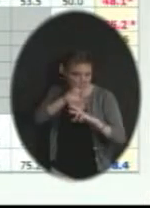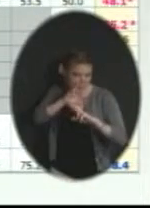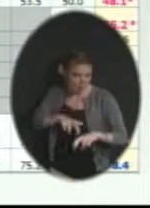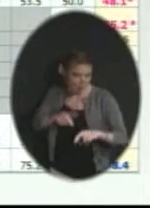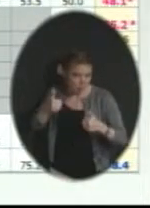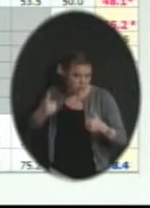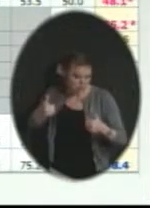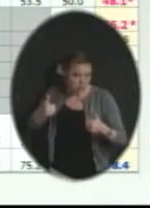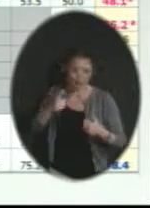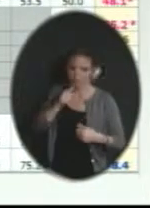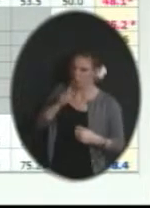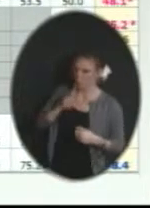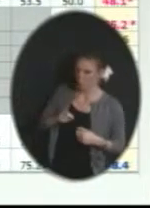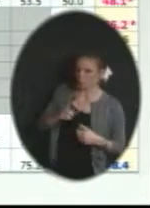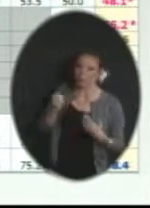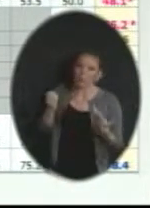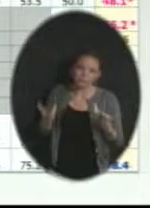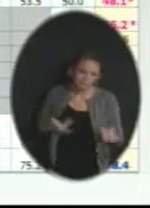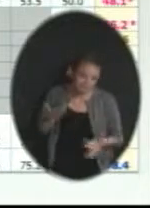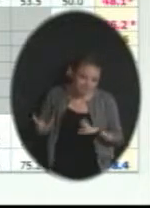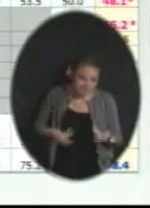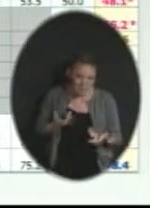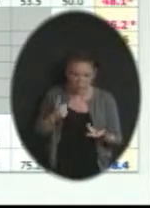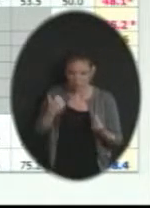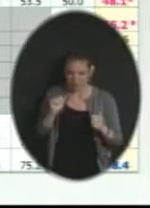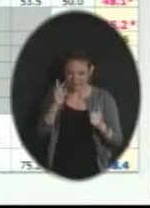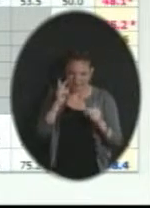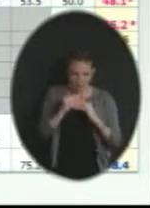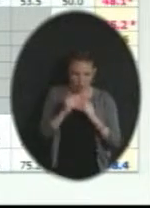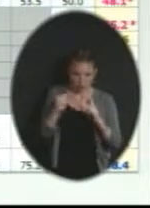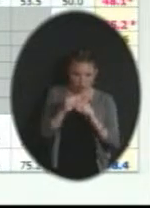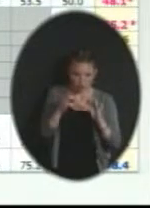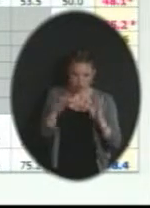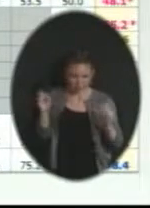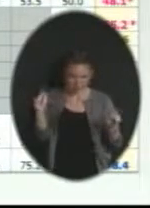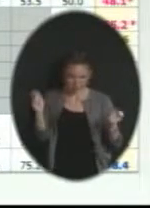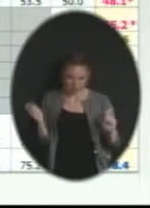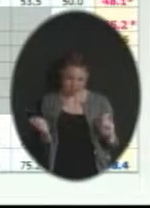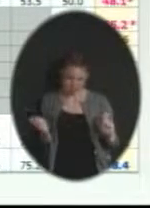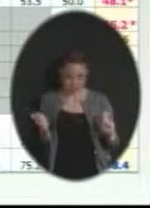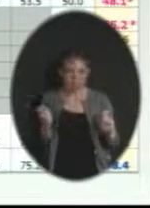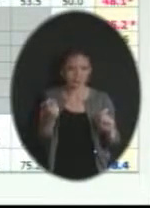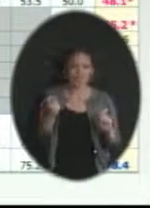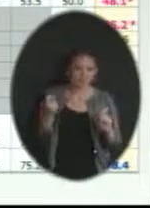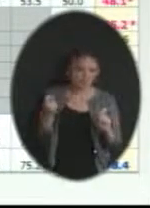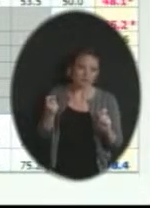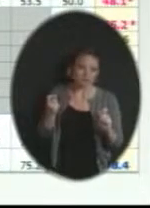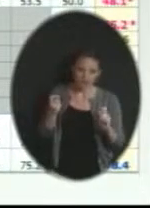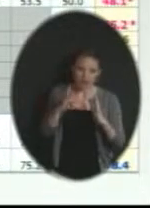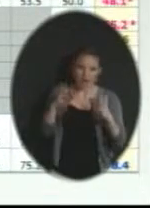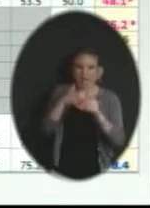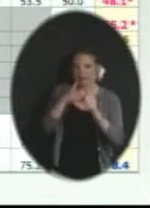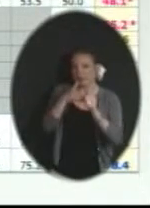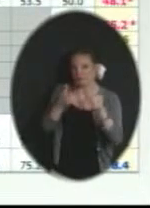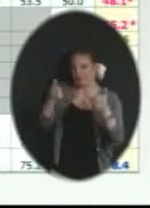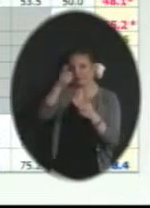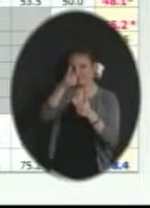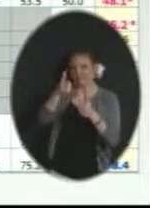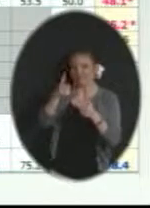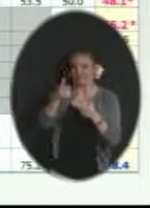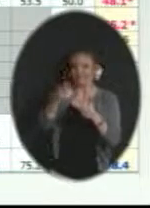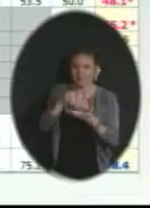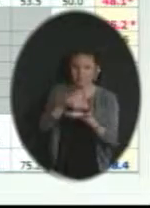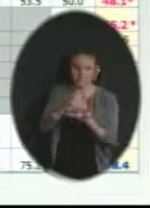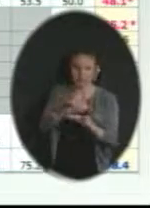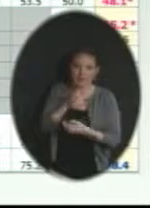contacted them. So we might take a look at the way we've worded that. And then the leadership of the level. Again, a high percentage of unsure. I'd like to highlight